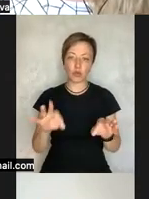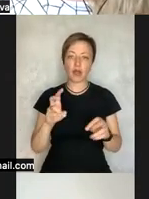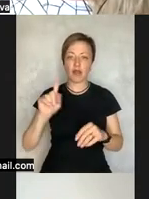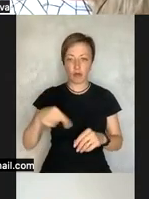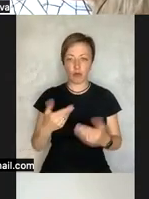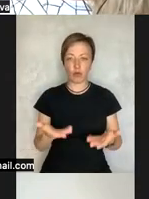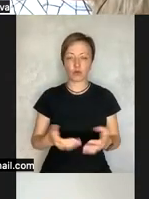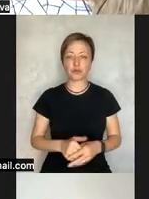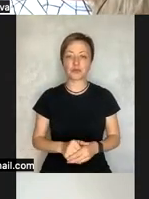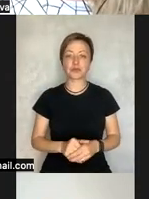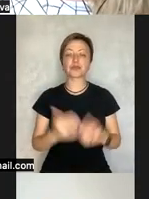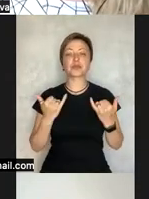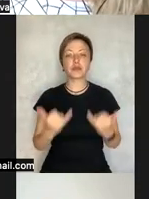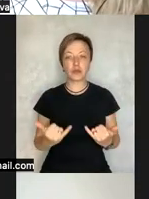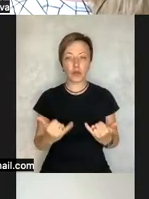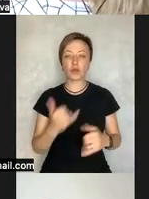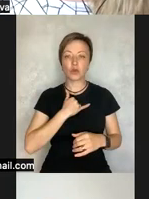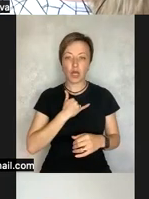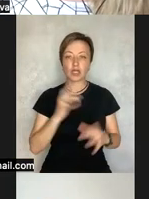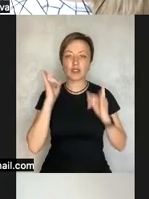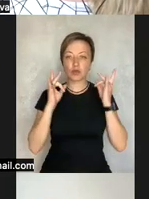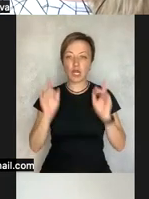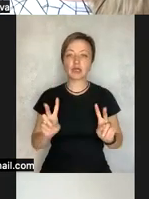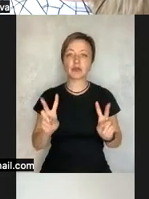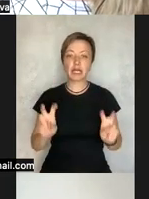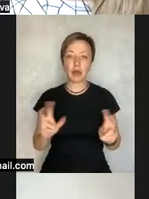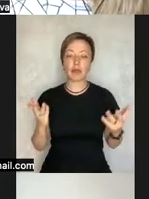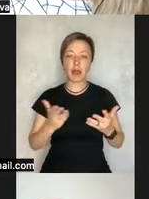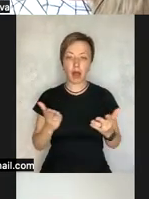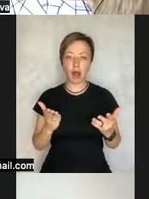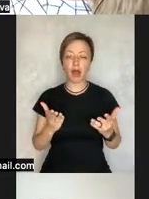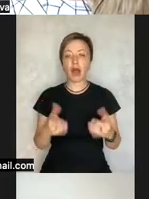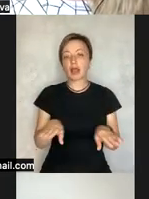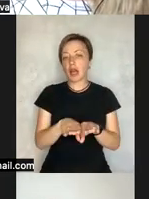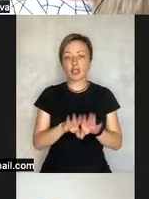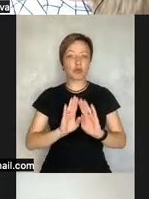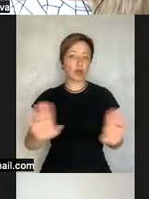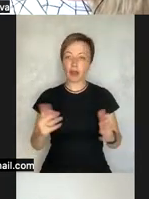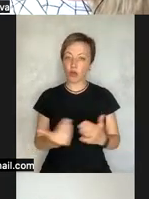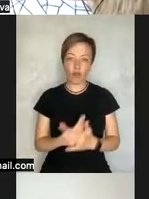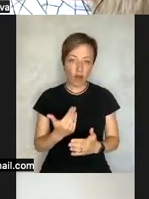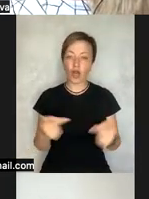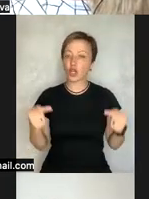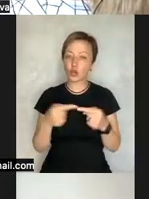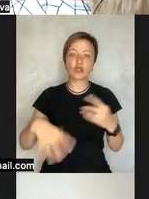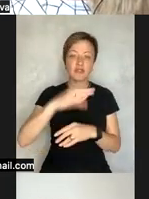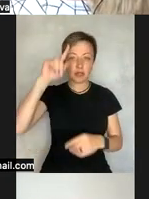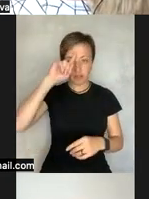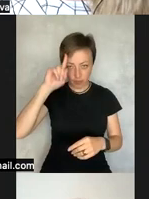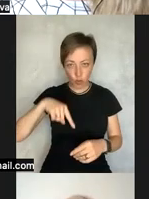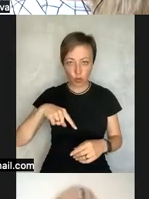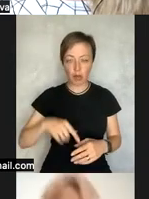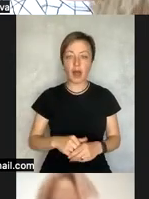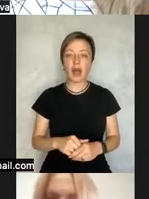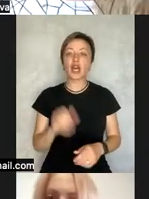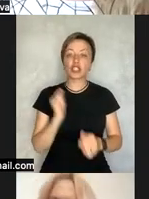be listening to the recording it will be available upon request tonight we are going to talk about the topic which is